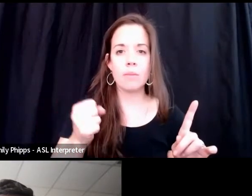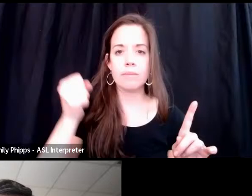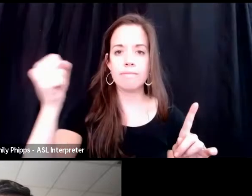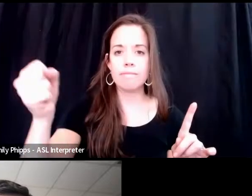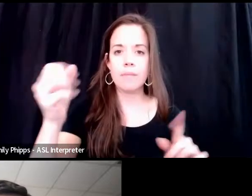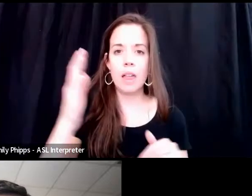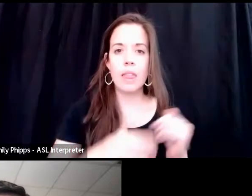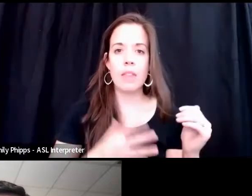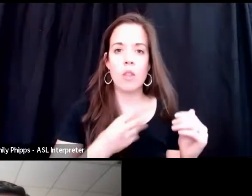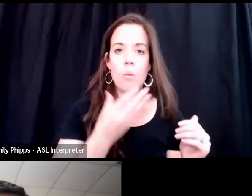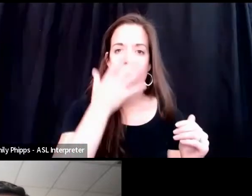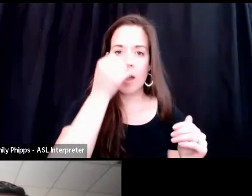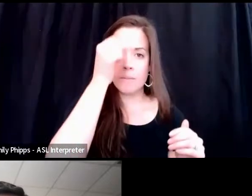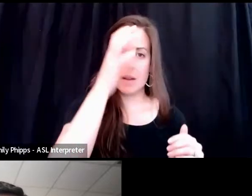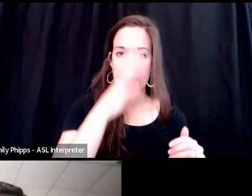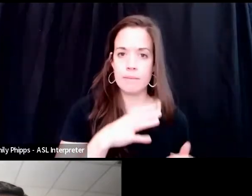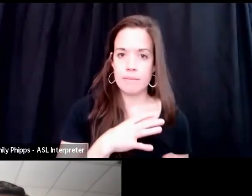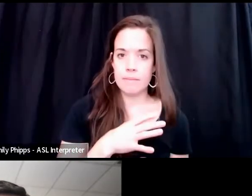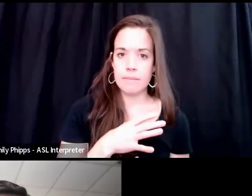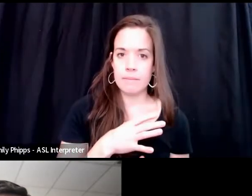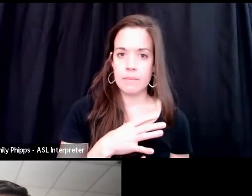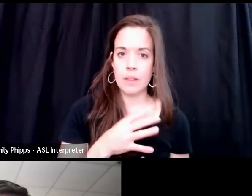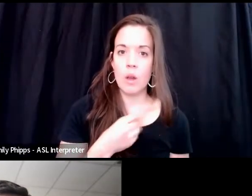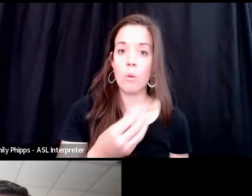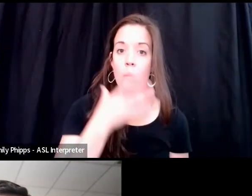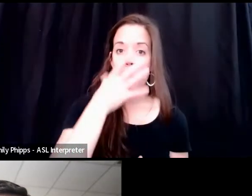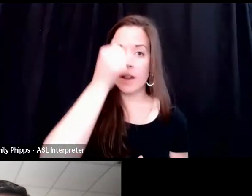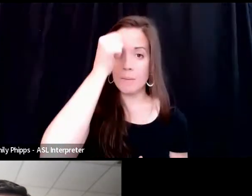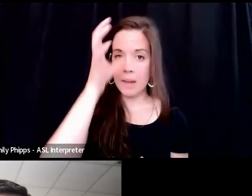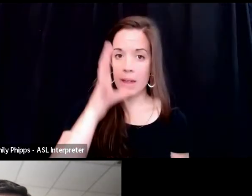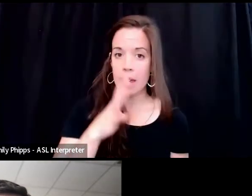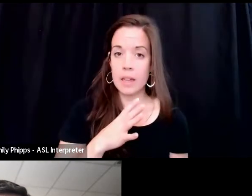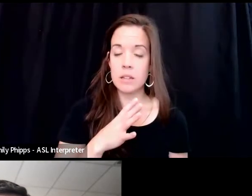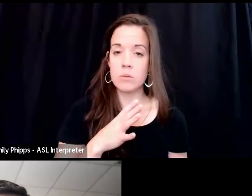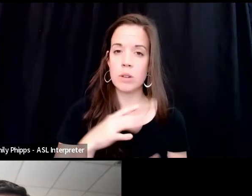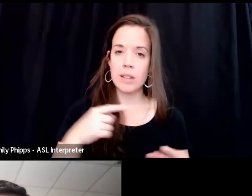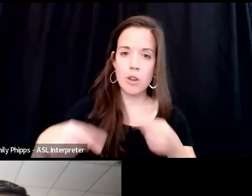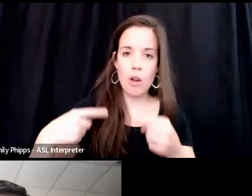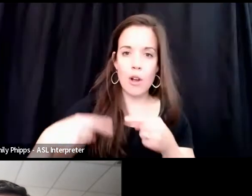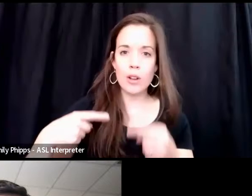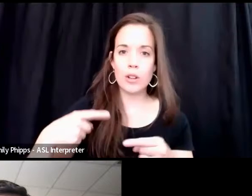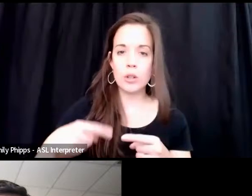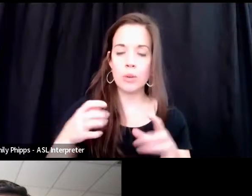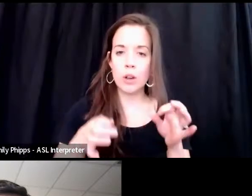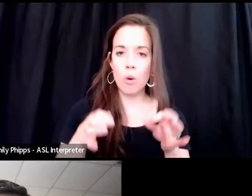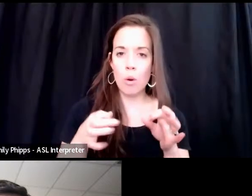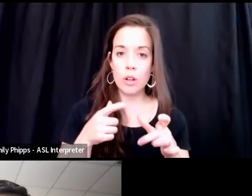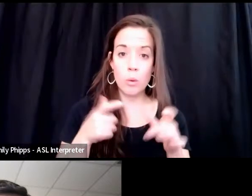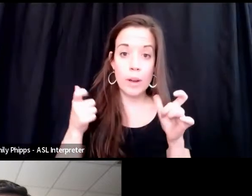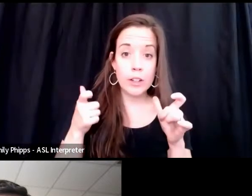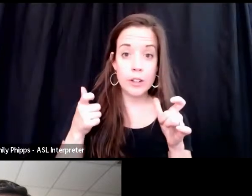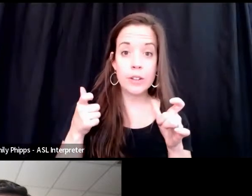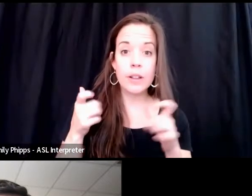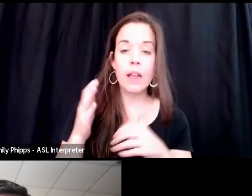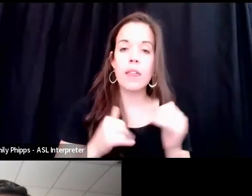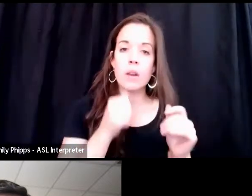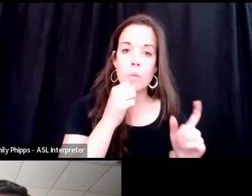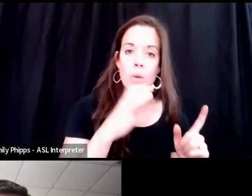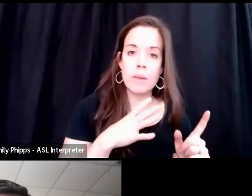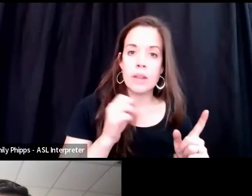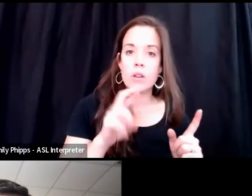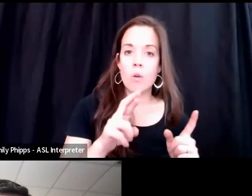A lot of times white men will get to argue in court quicker than women or minorities.